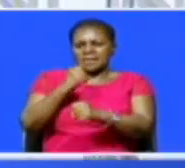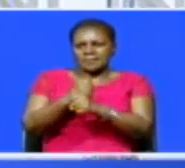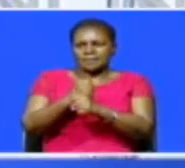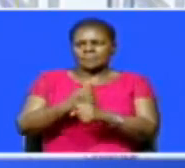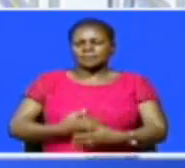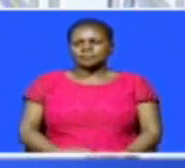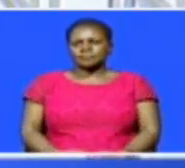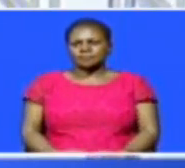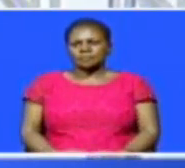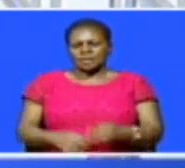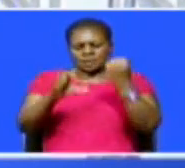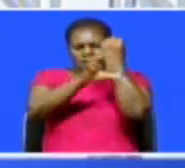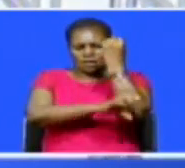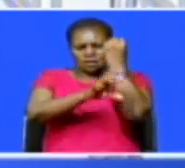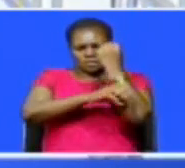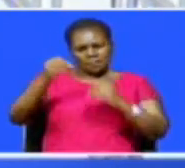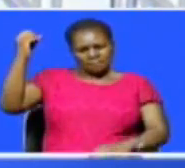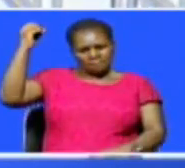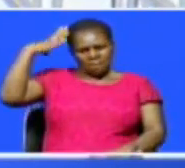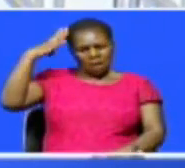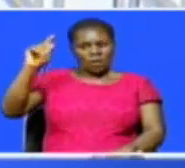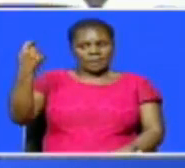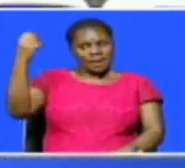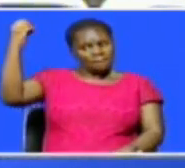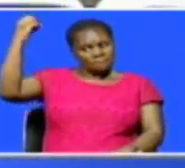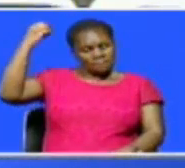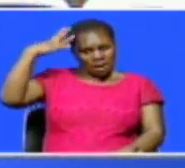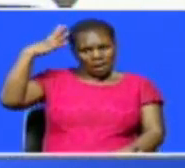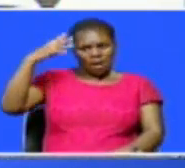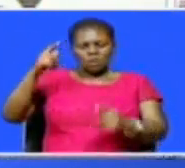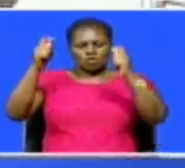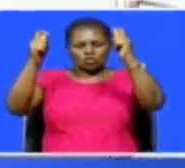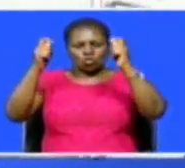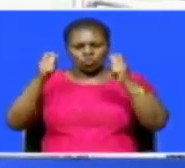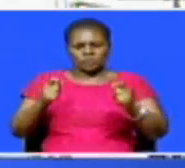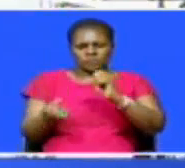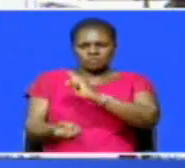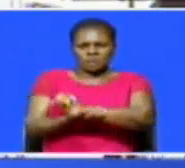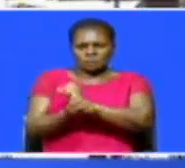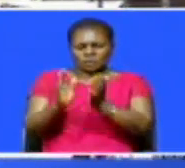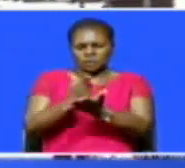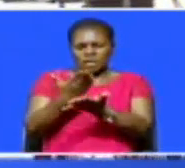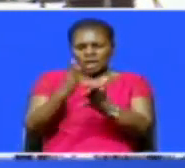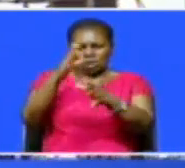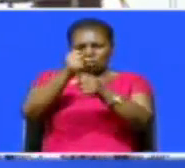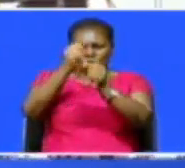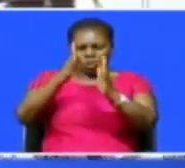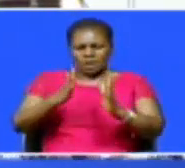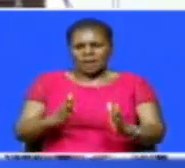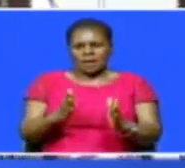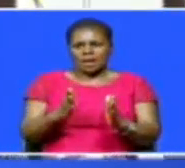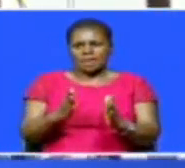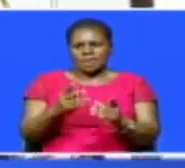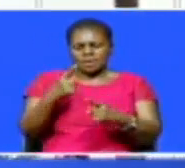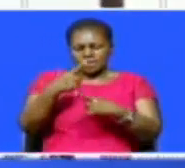K. Tan with more. The country's power distributor, Kenya Power, in a notice advised its shareholders that net earnings for full